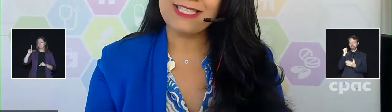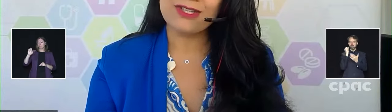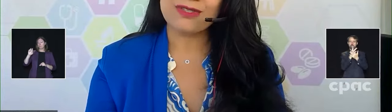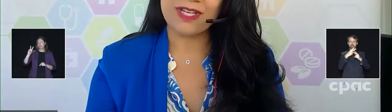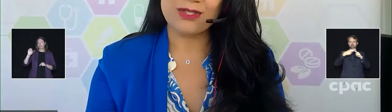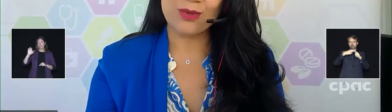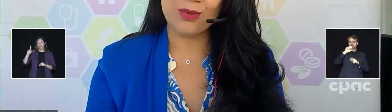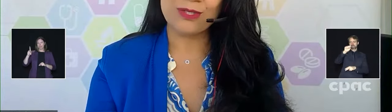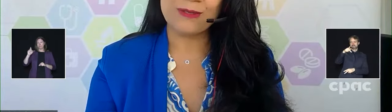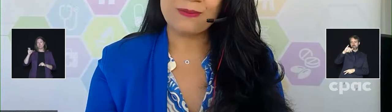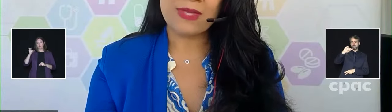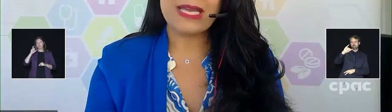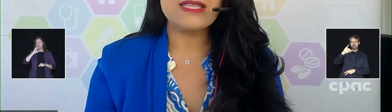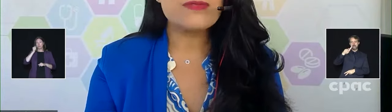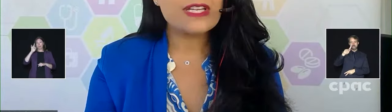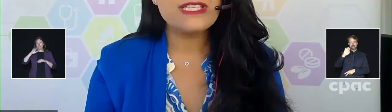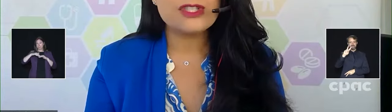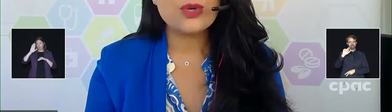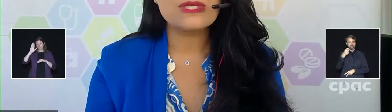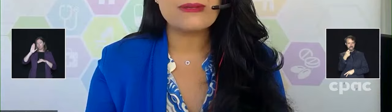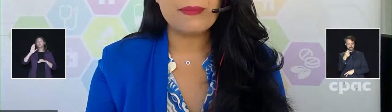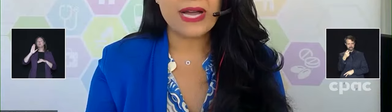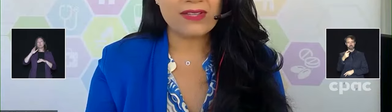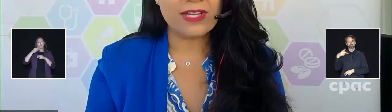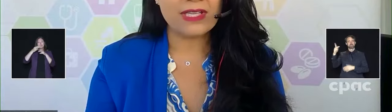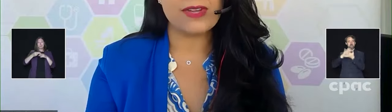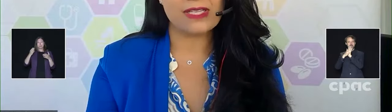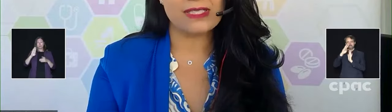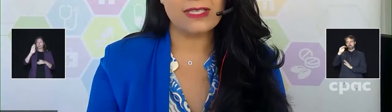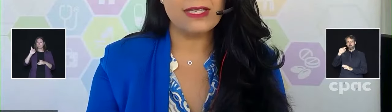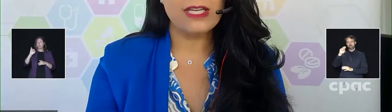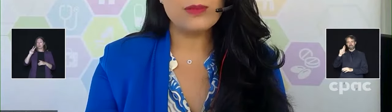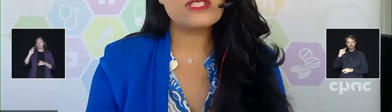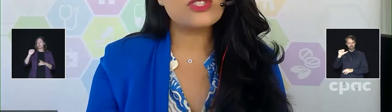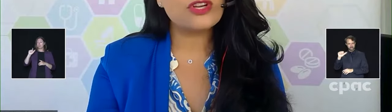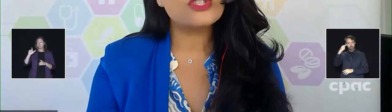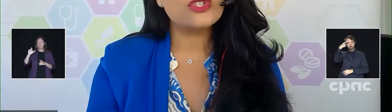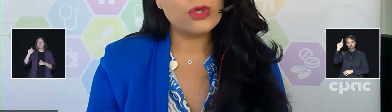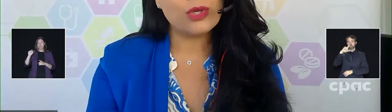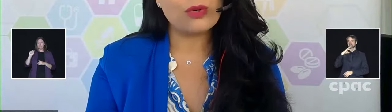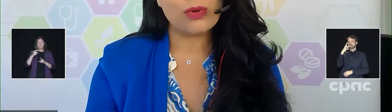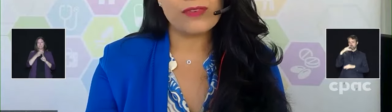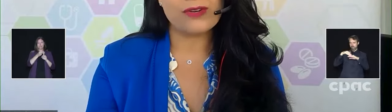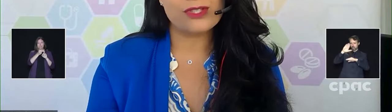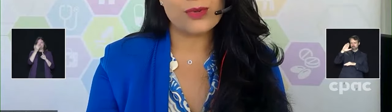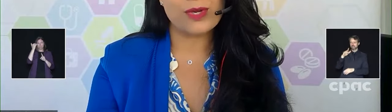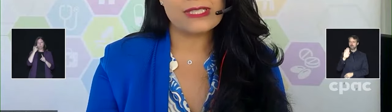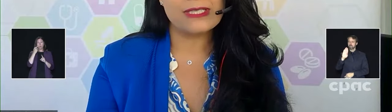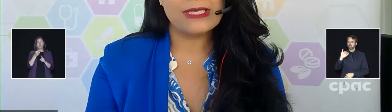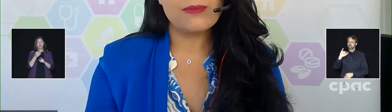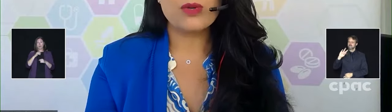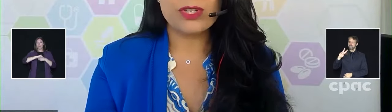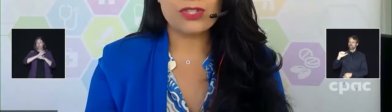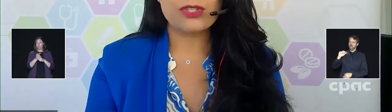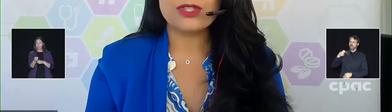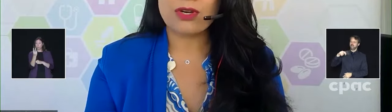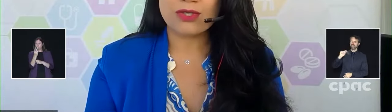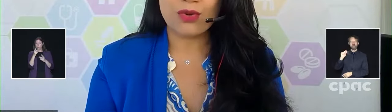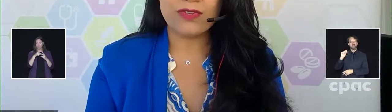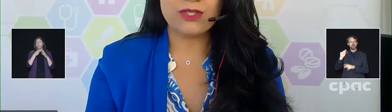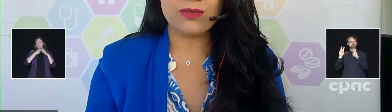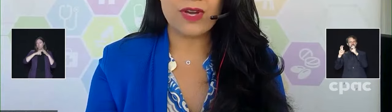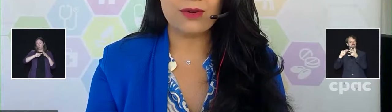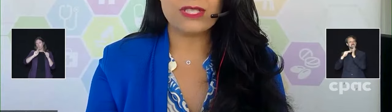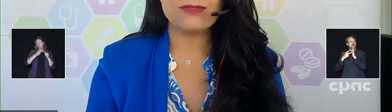adults 18 years of age and older. And this vaccine is known as a bivalent vaccine because it targets two coronavirus strains, the original